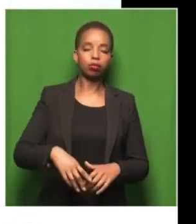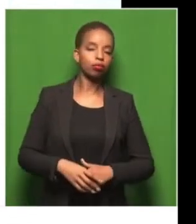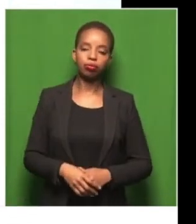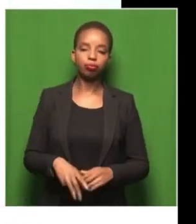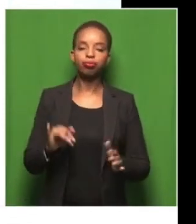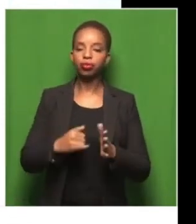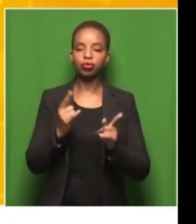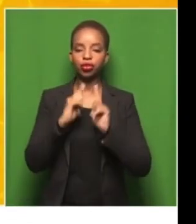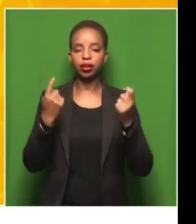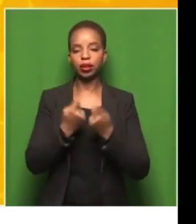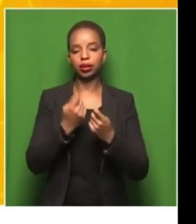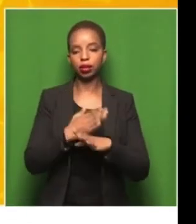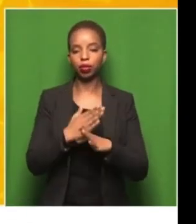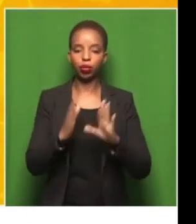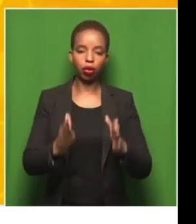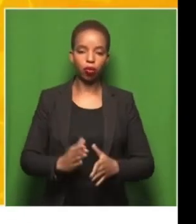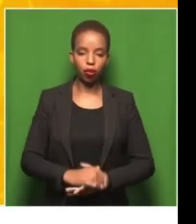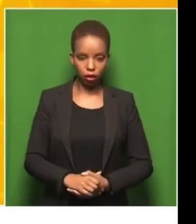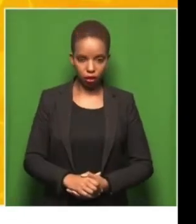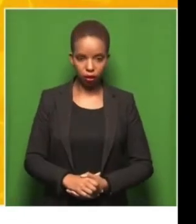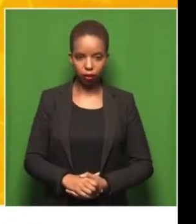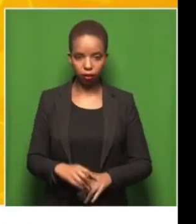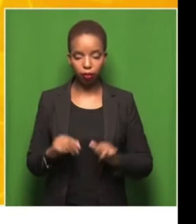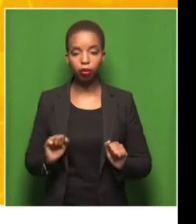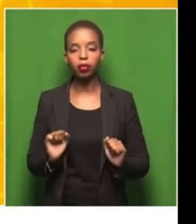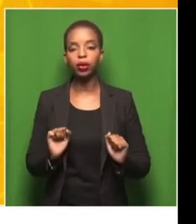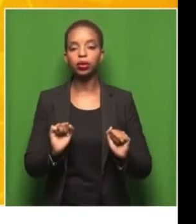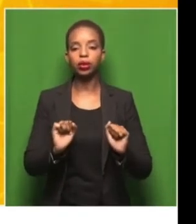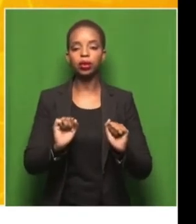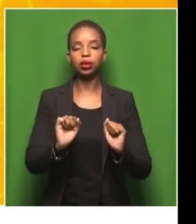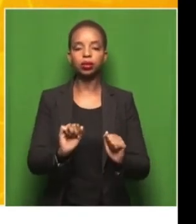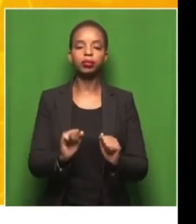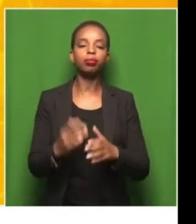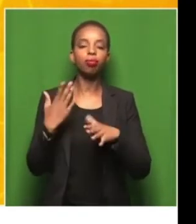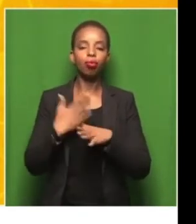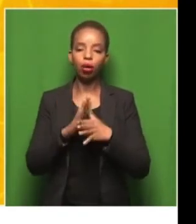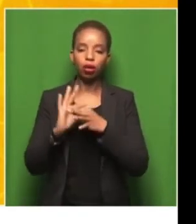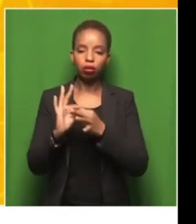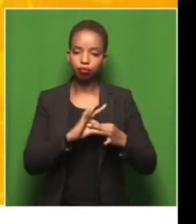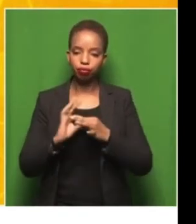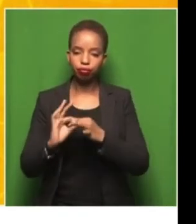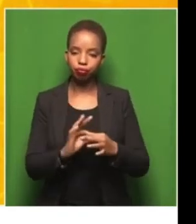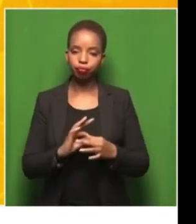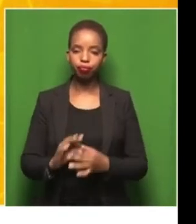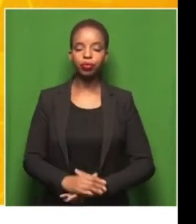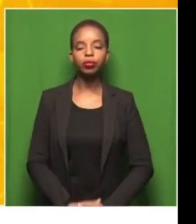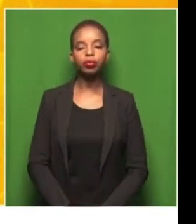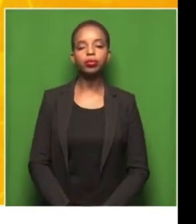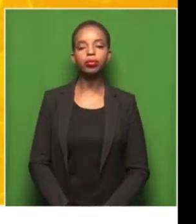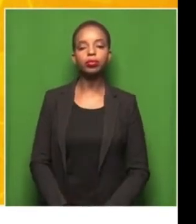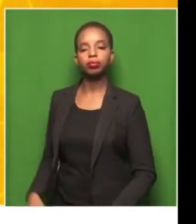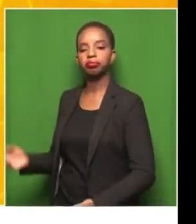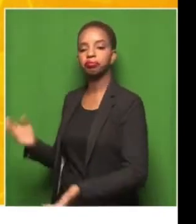and pushing and cooperation from everyone. Yeah, sure. I mean, it doesn't necessarily have to